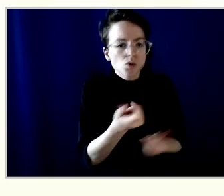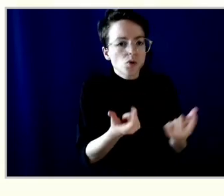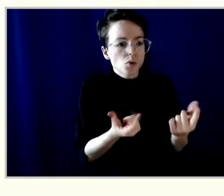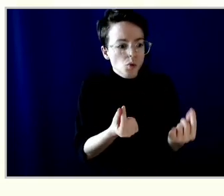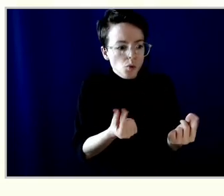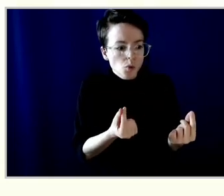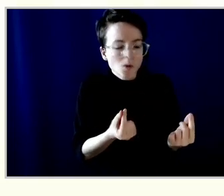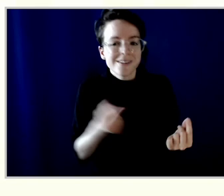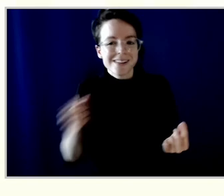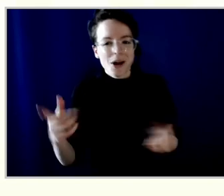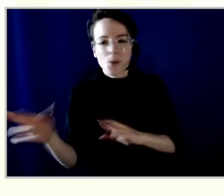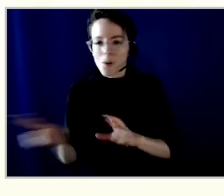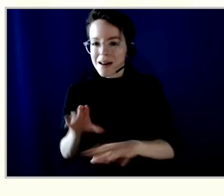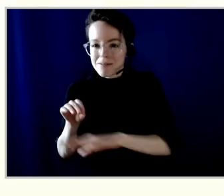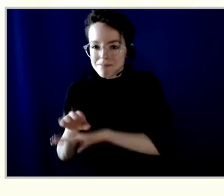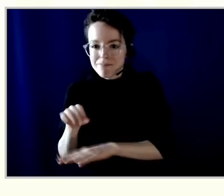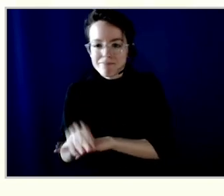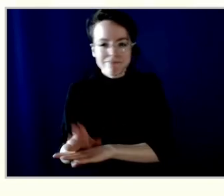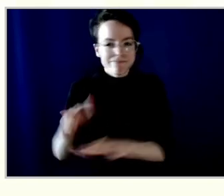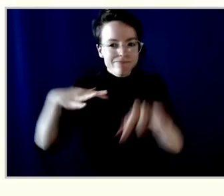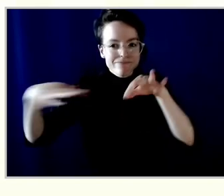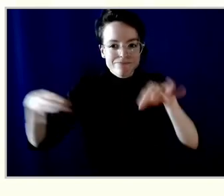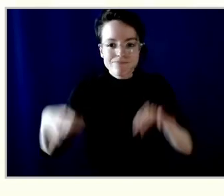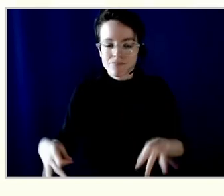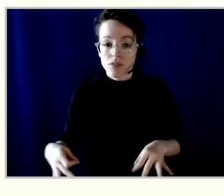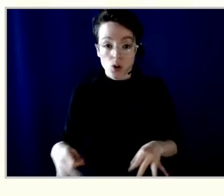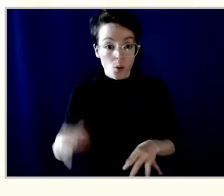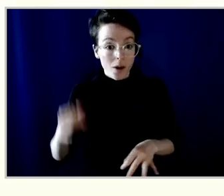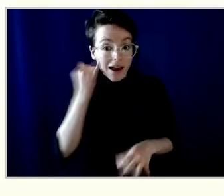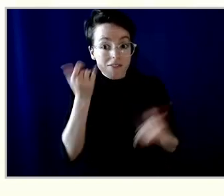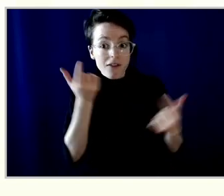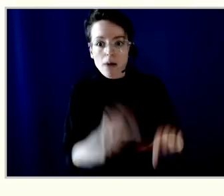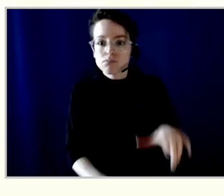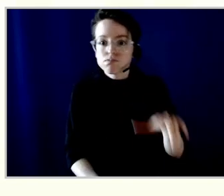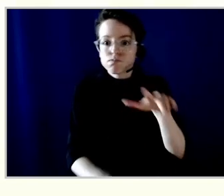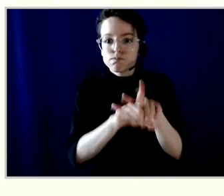conflicts arise, they're fully disclosed and dealt with appropriately.